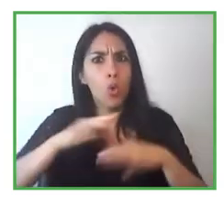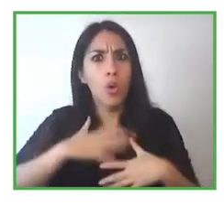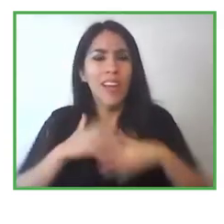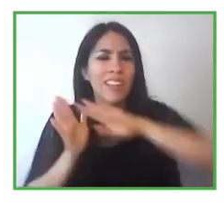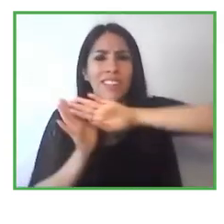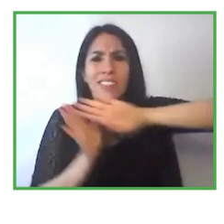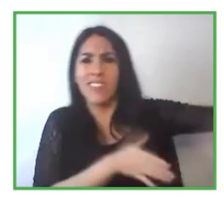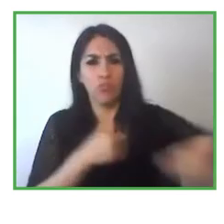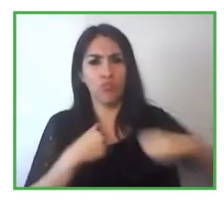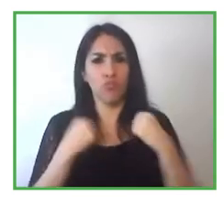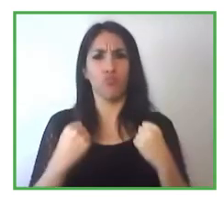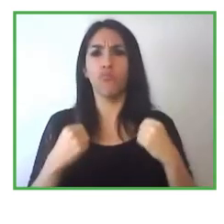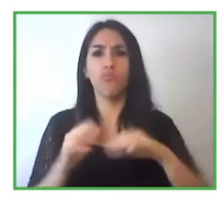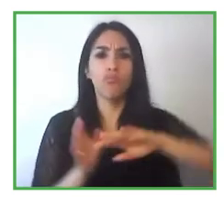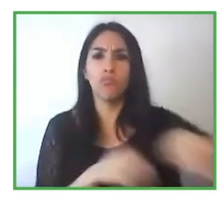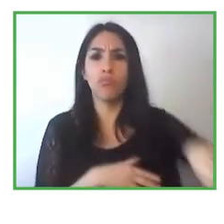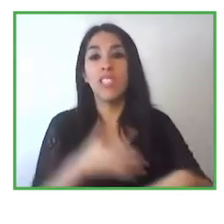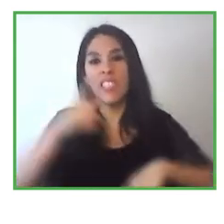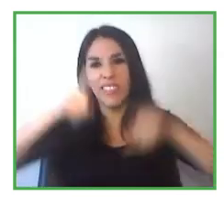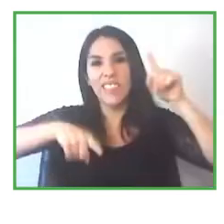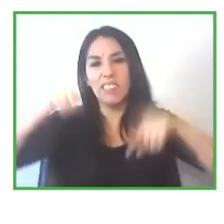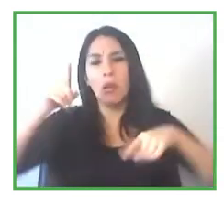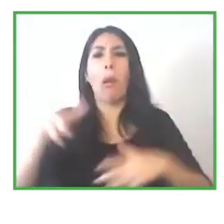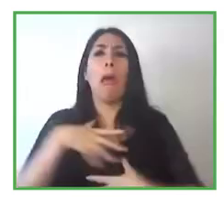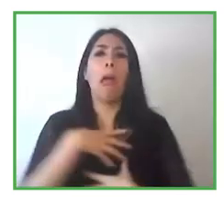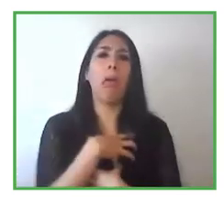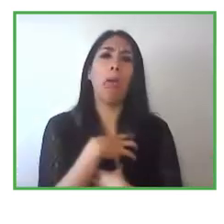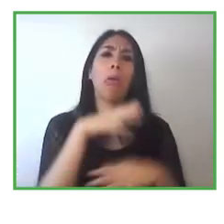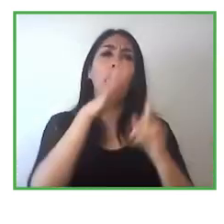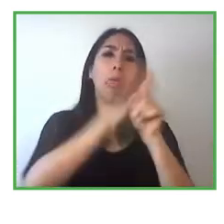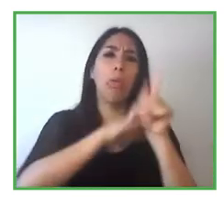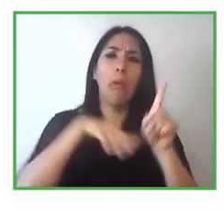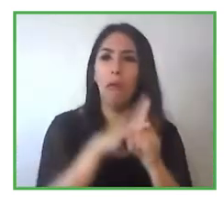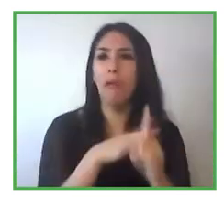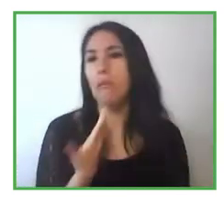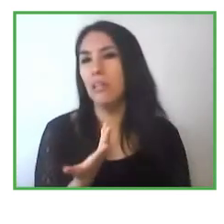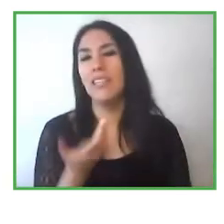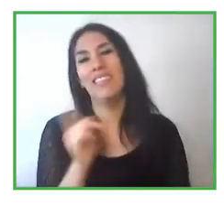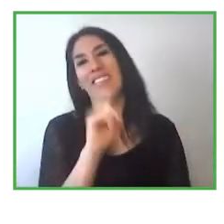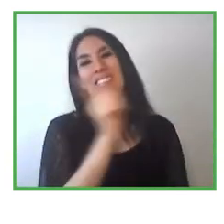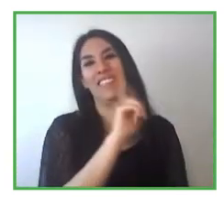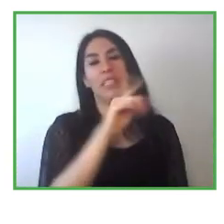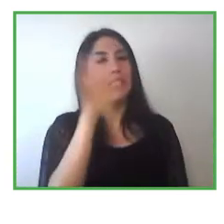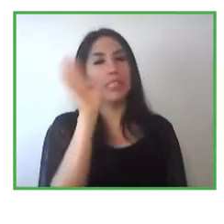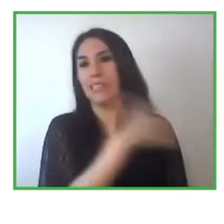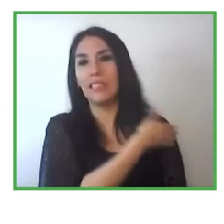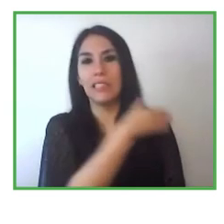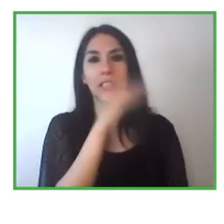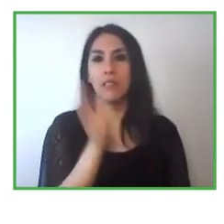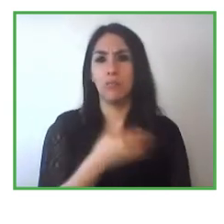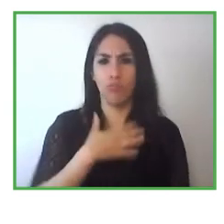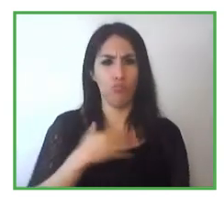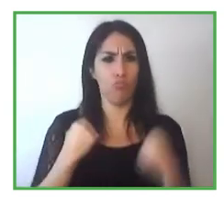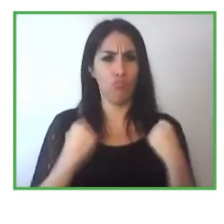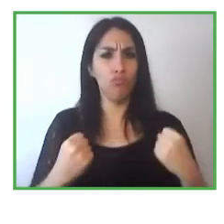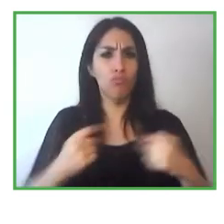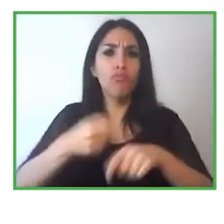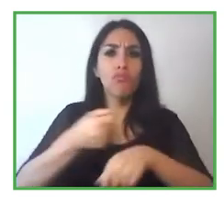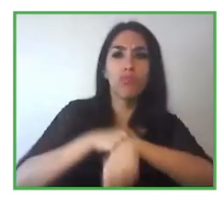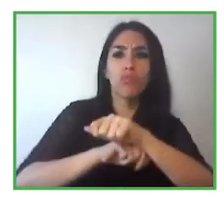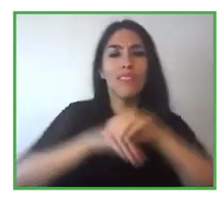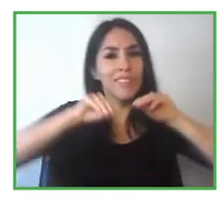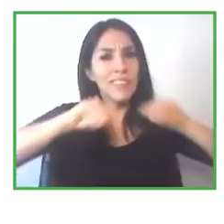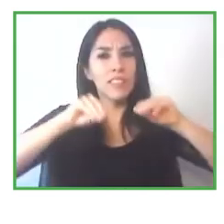because that is the time when they are being left behind in some cases and